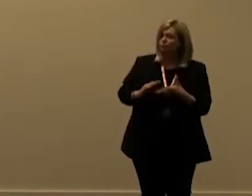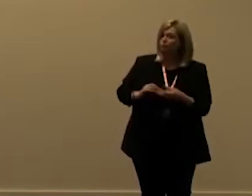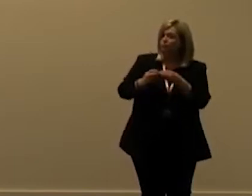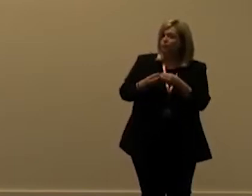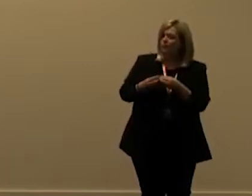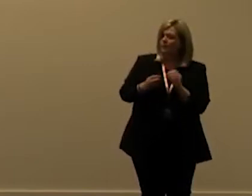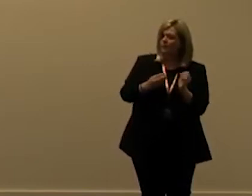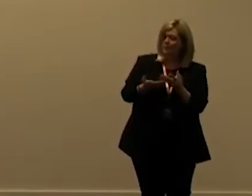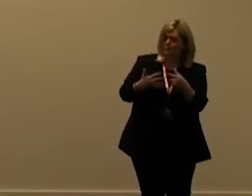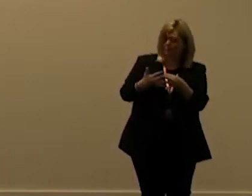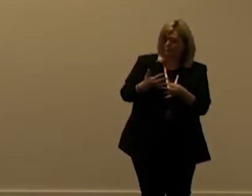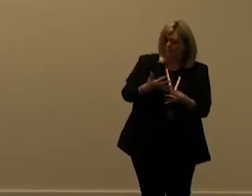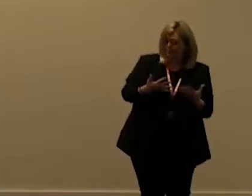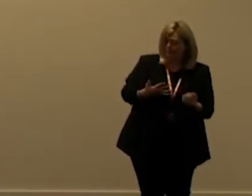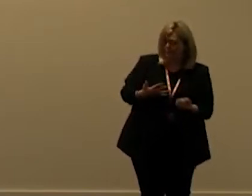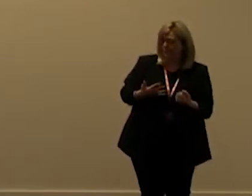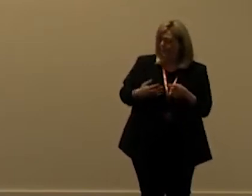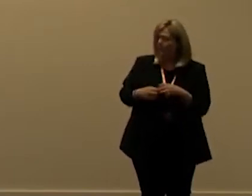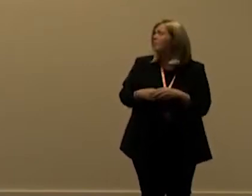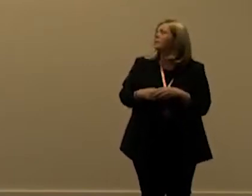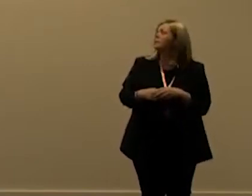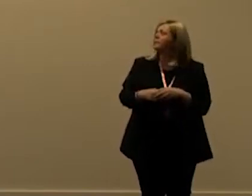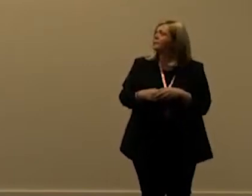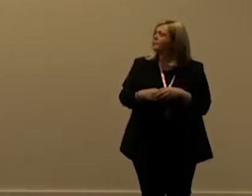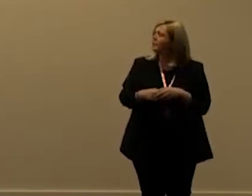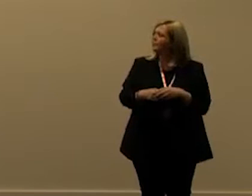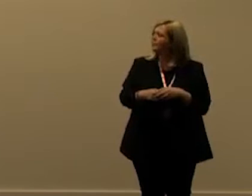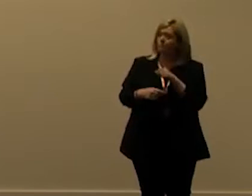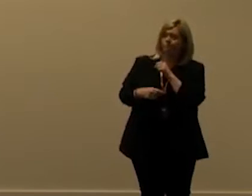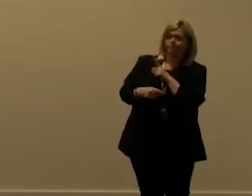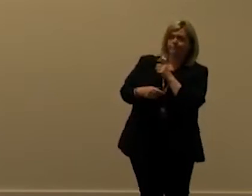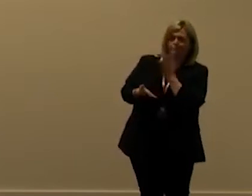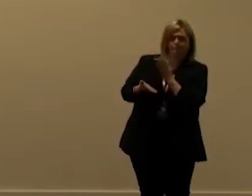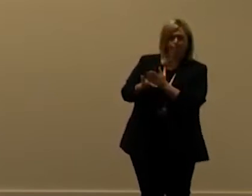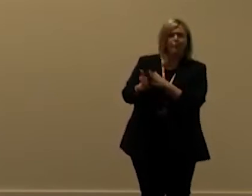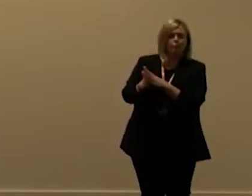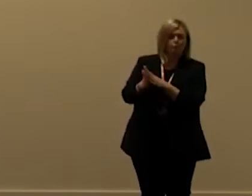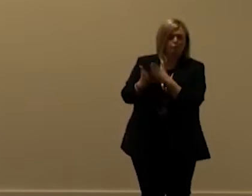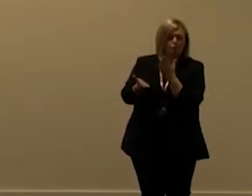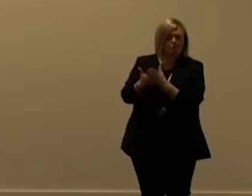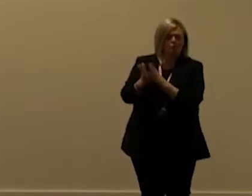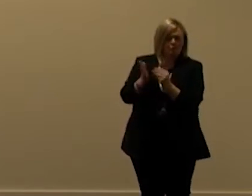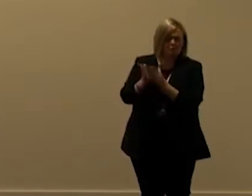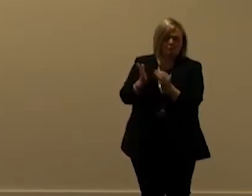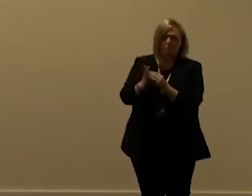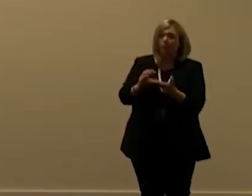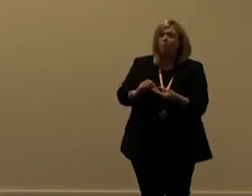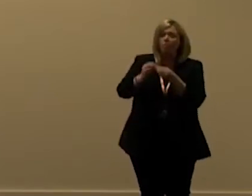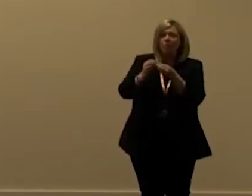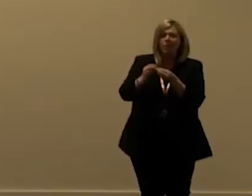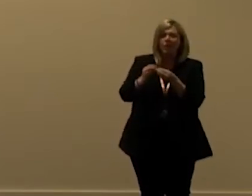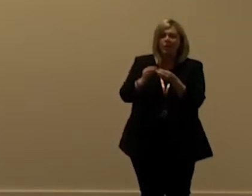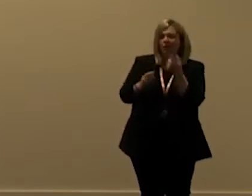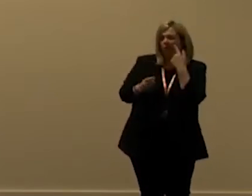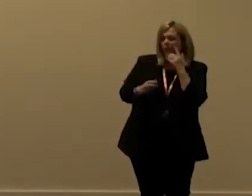we have service principles um that we're using this is actually a real example so so it's not that i made these numbers